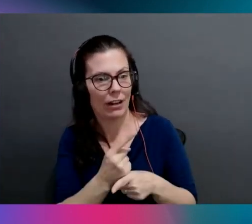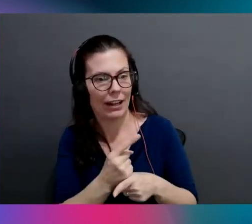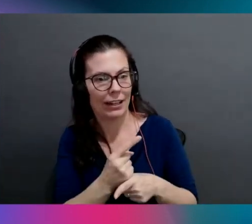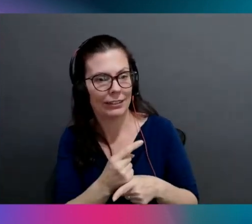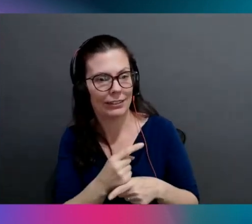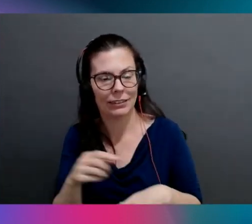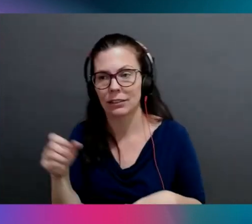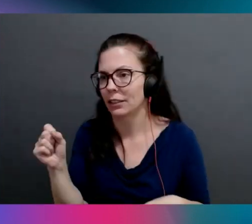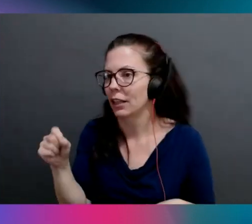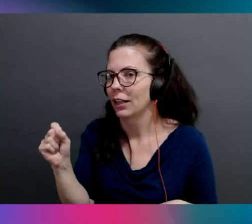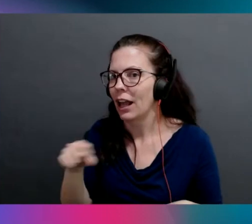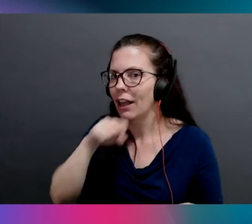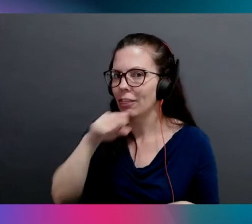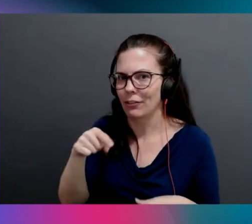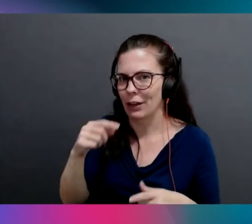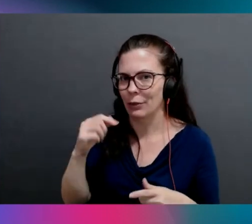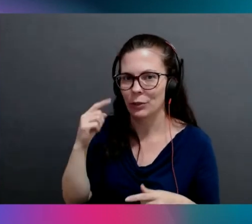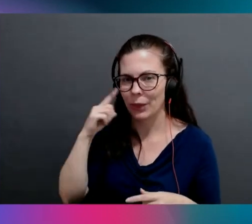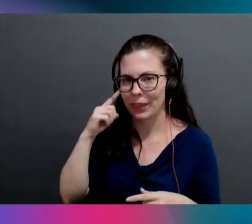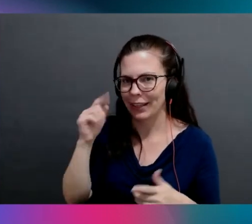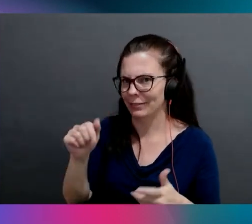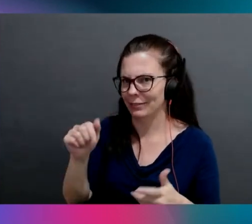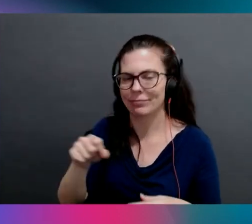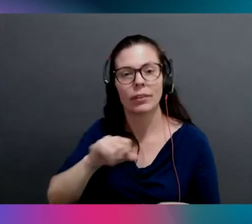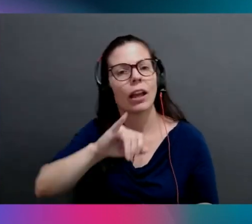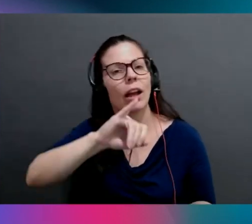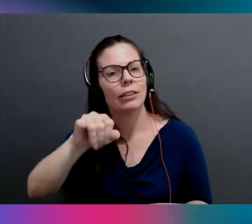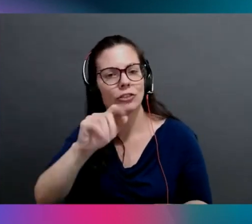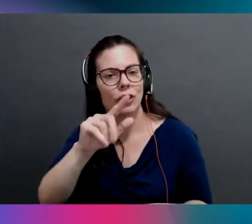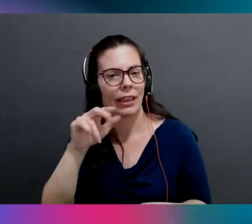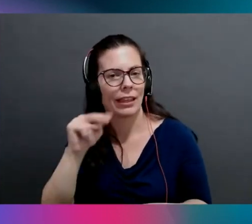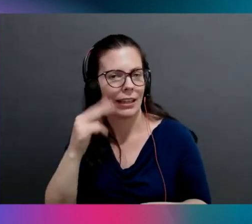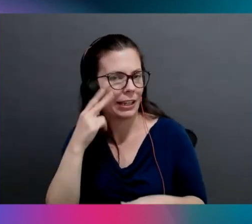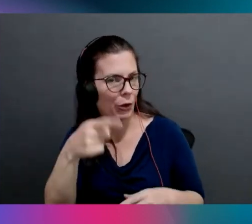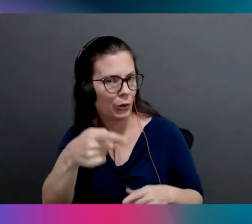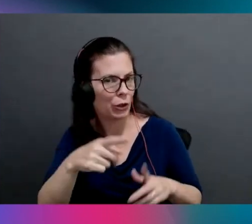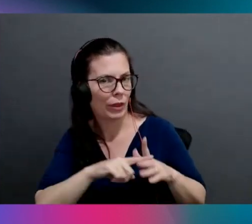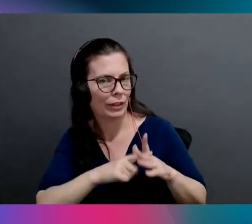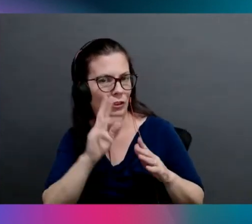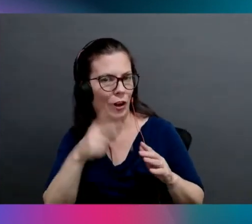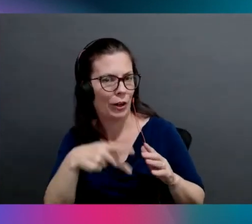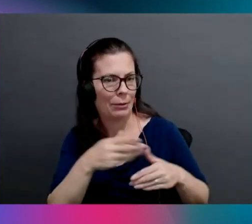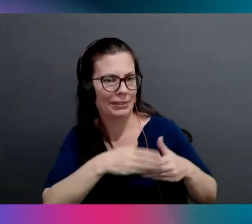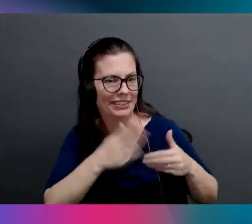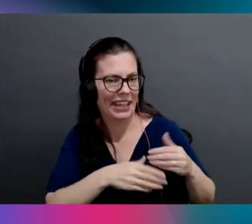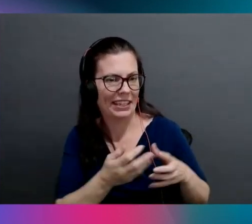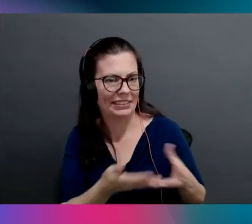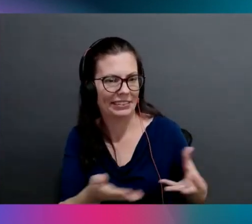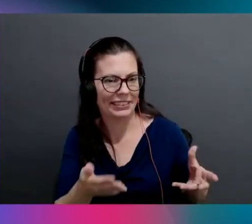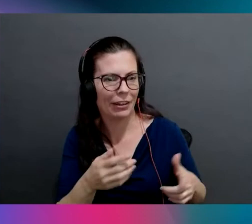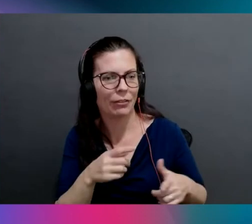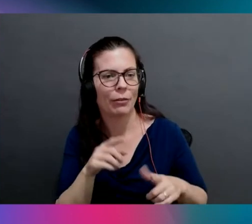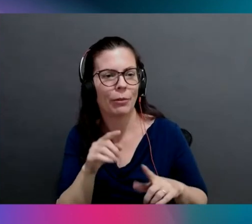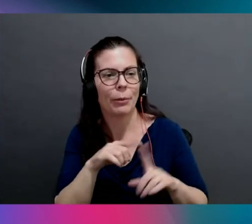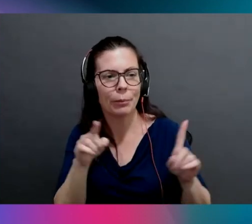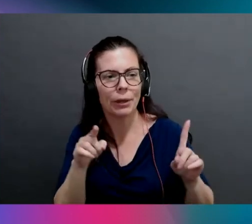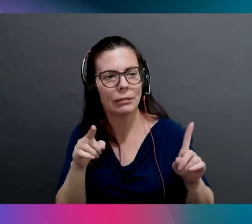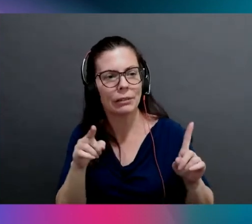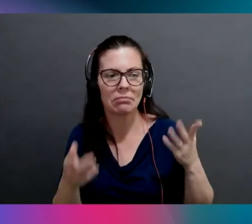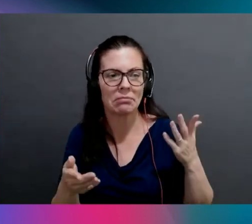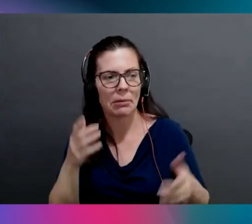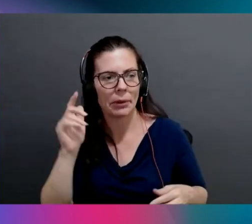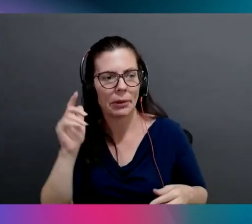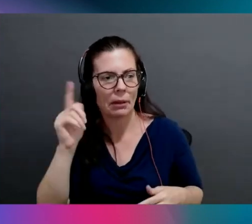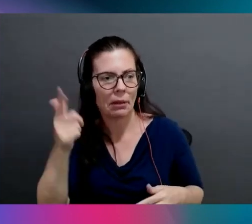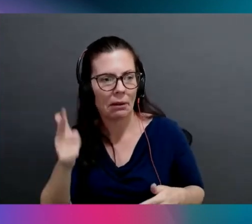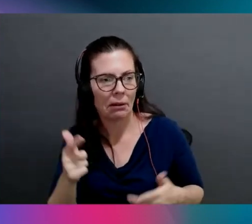Okay. I love the way you think. Also, Jillian, you know, I know you're in the startup side. Maybe we can talk later. Let's bring our next business together.